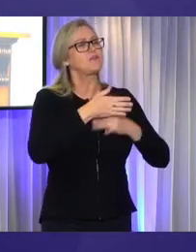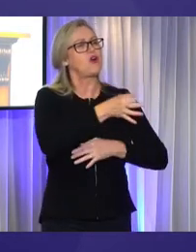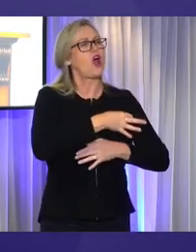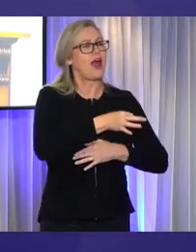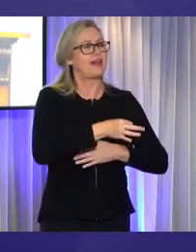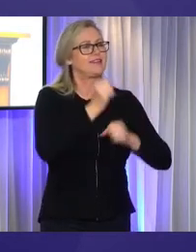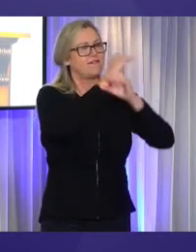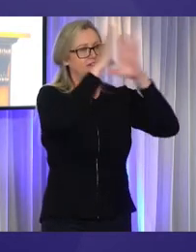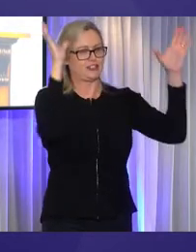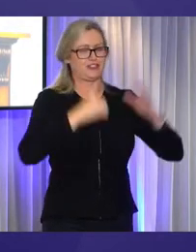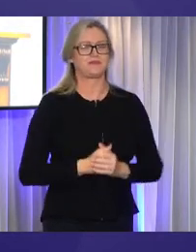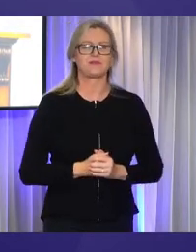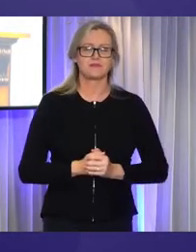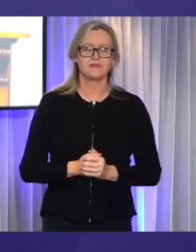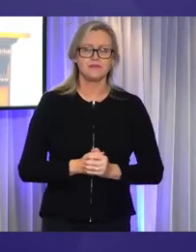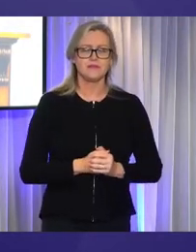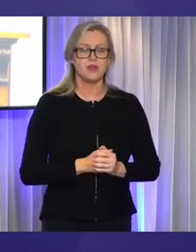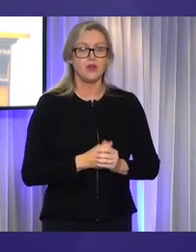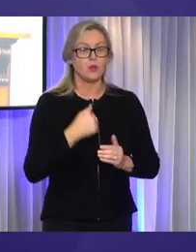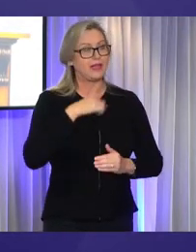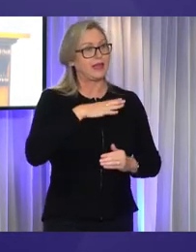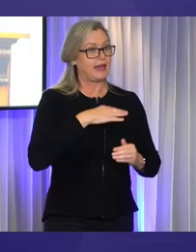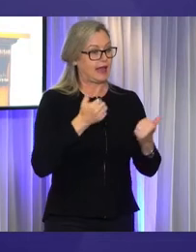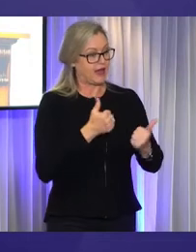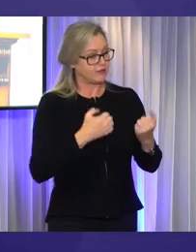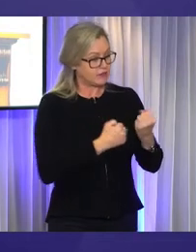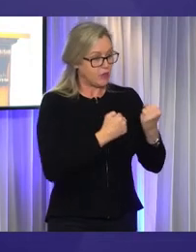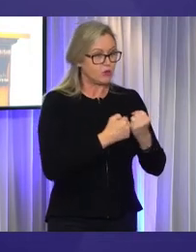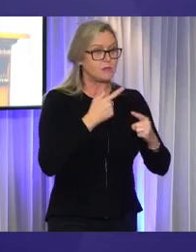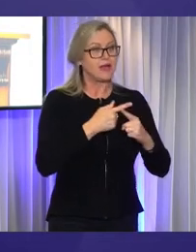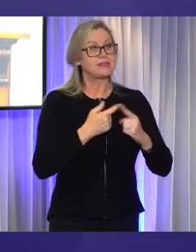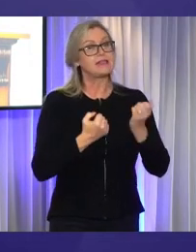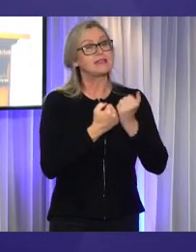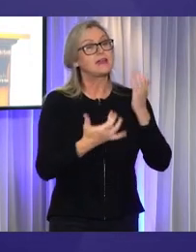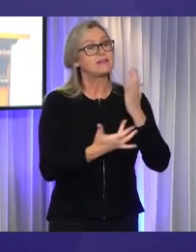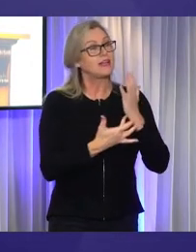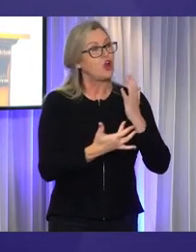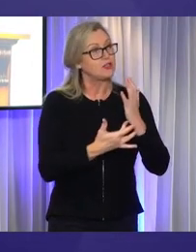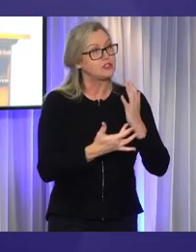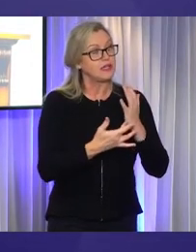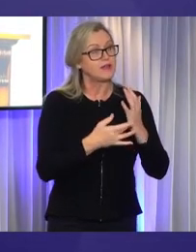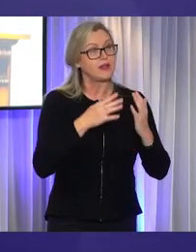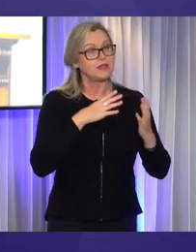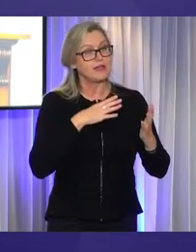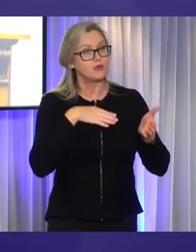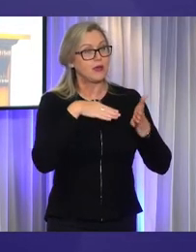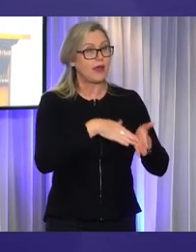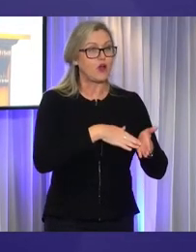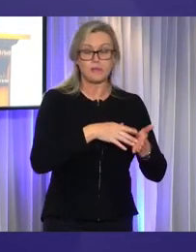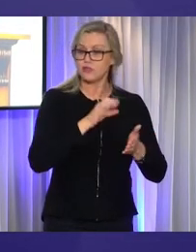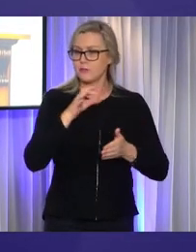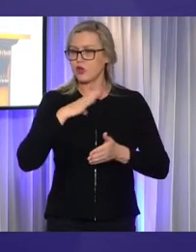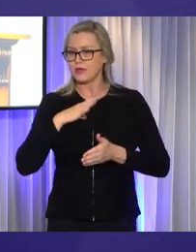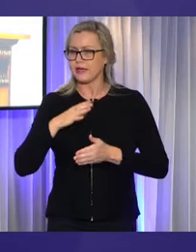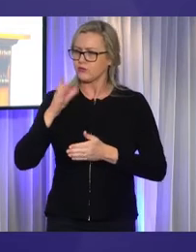necessary disability supports, including assistive technology that alleviates or reduces the need for formal supports,